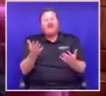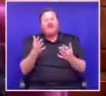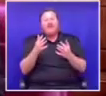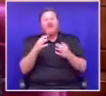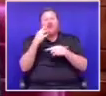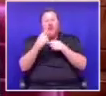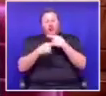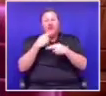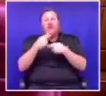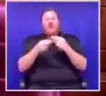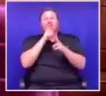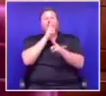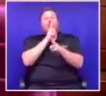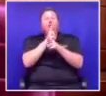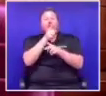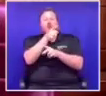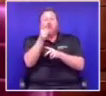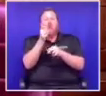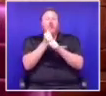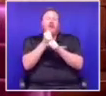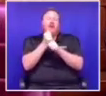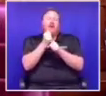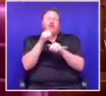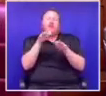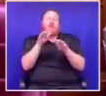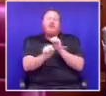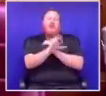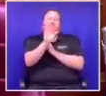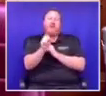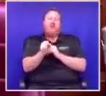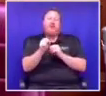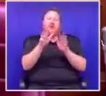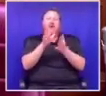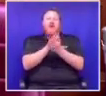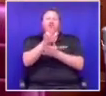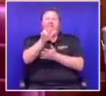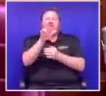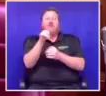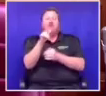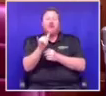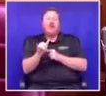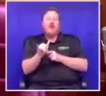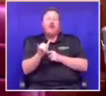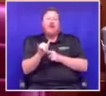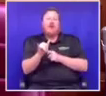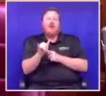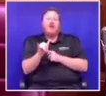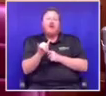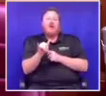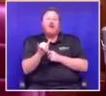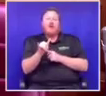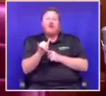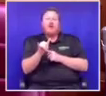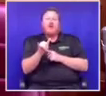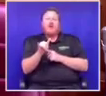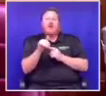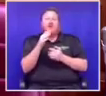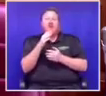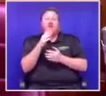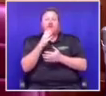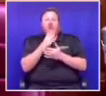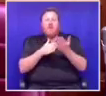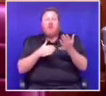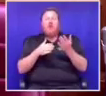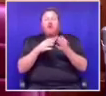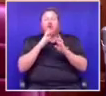the promise you made to the people of South Africa on the 18th of July, and you partially repeated it